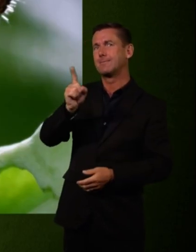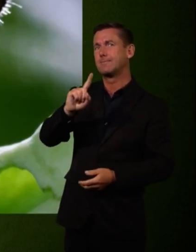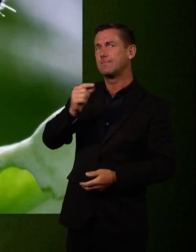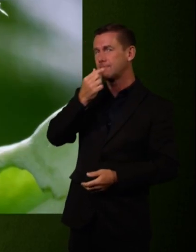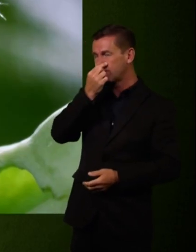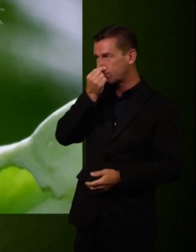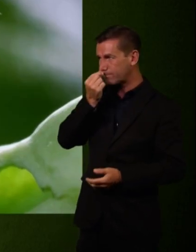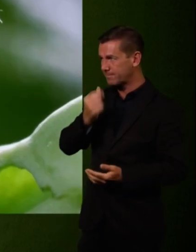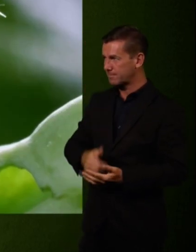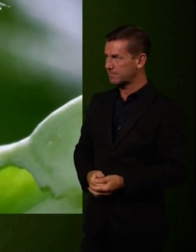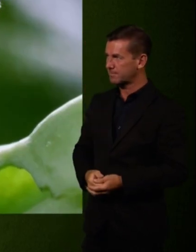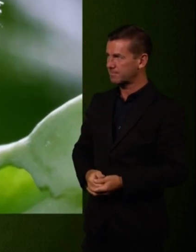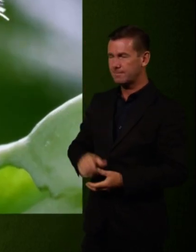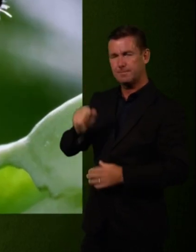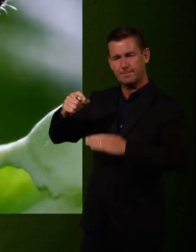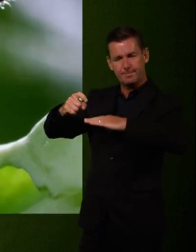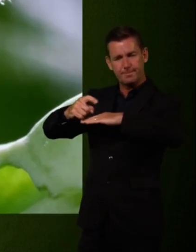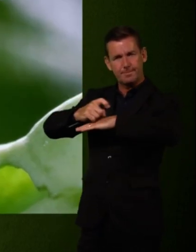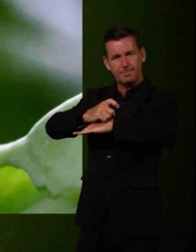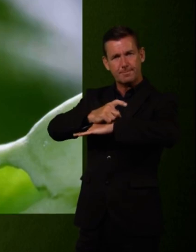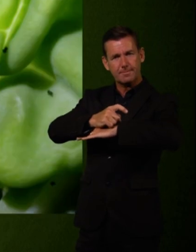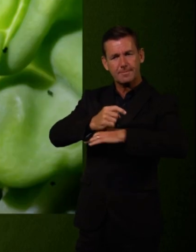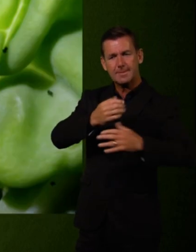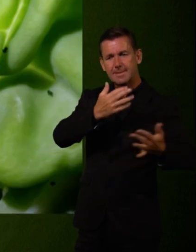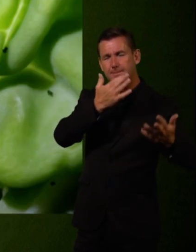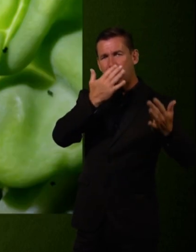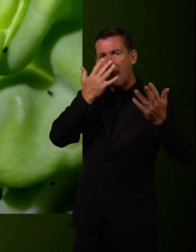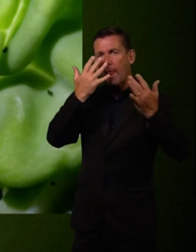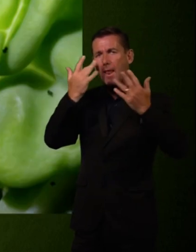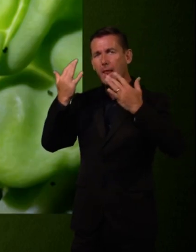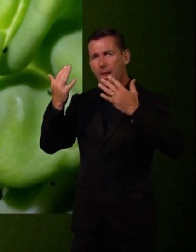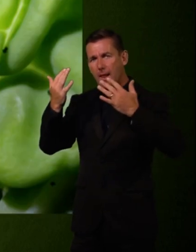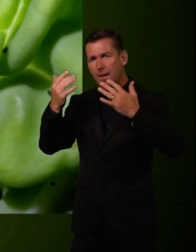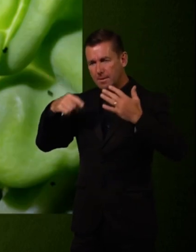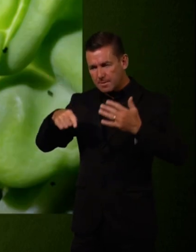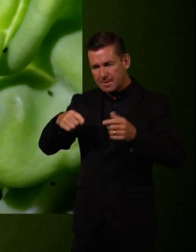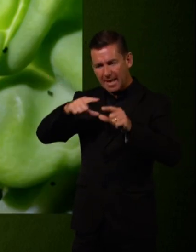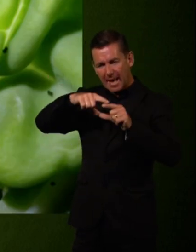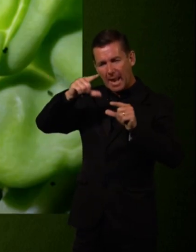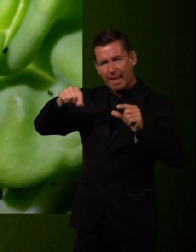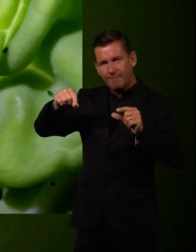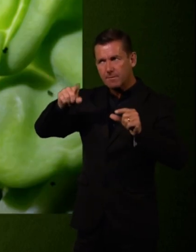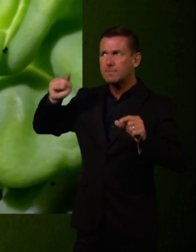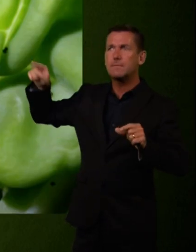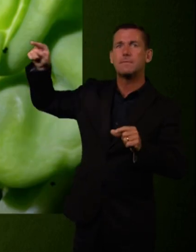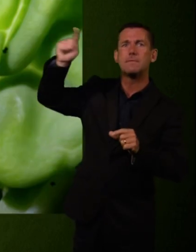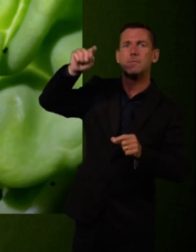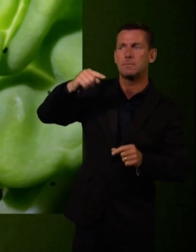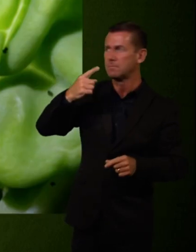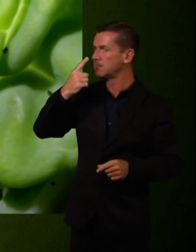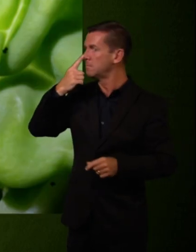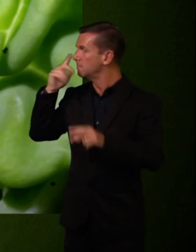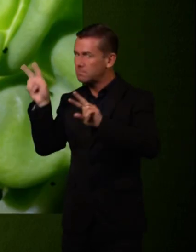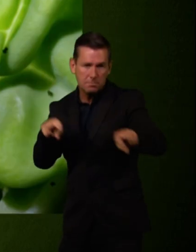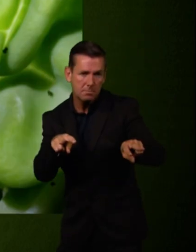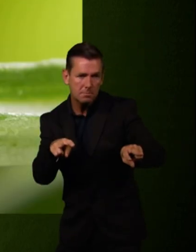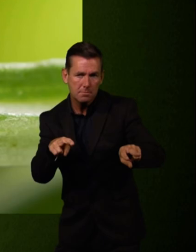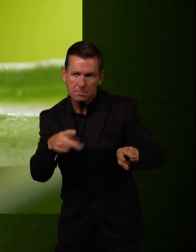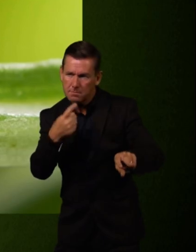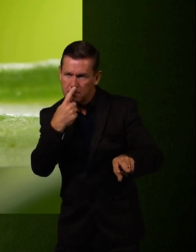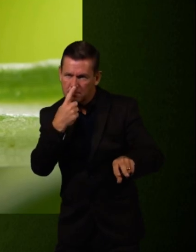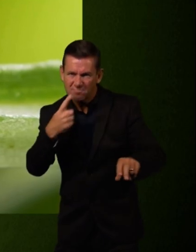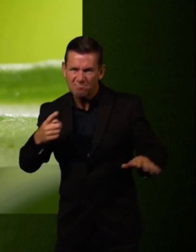The smell of the caterpillar's saliva, when mixed with chewed up leaves, attracts an unwanted guest.